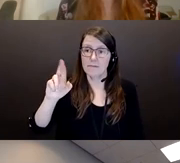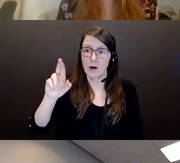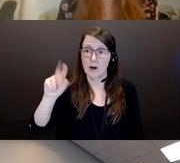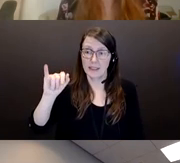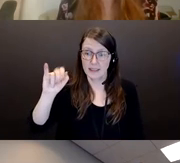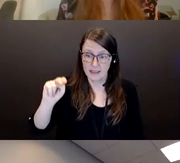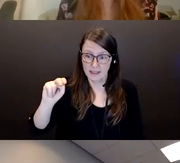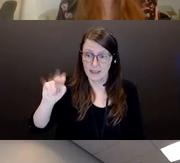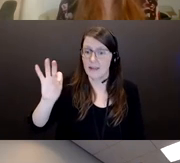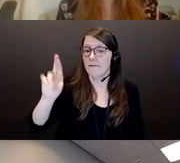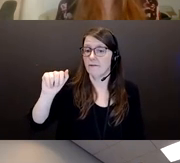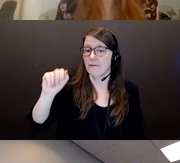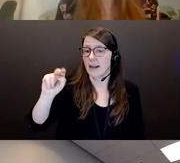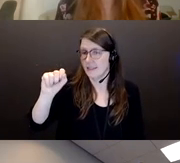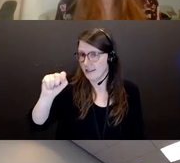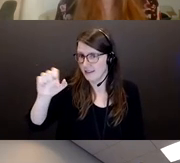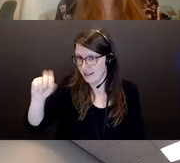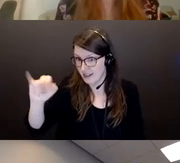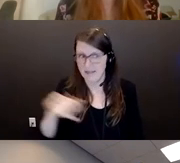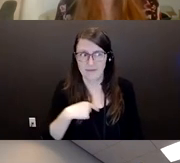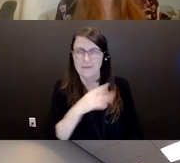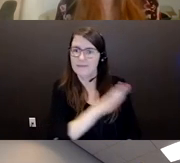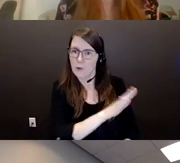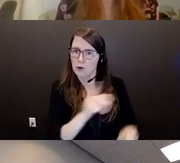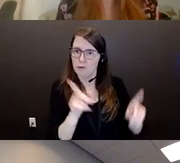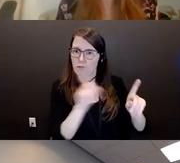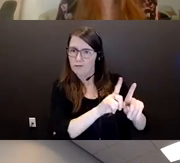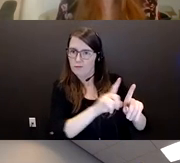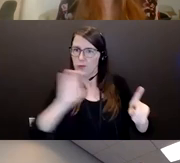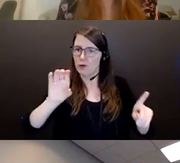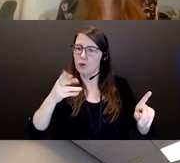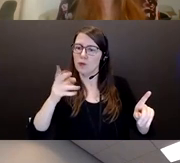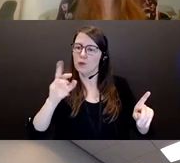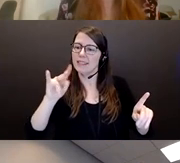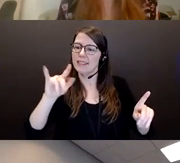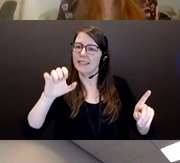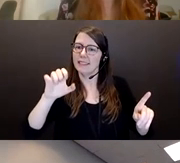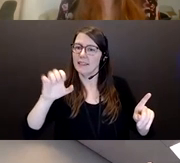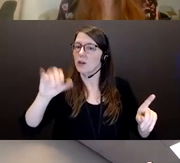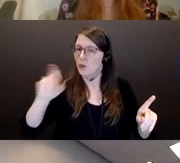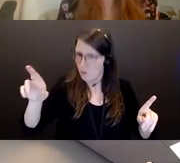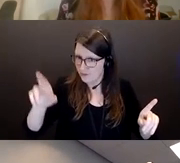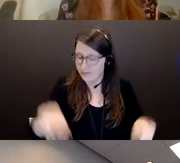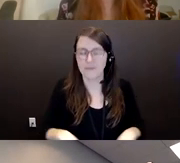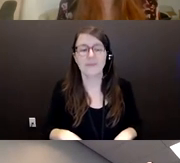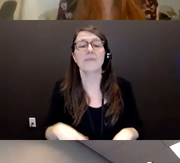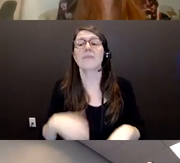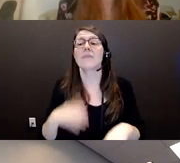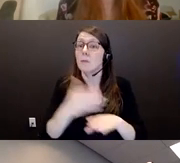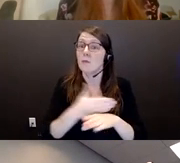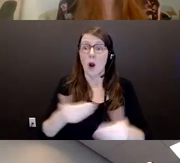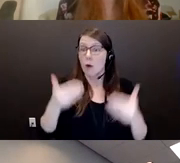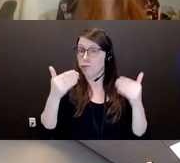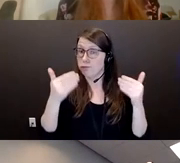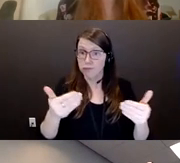before we get going. All attendees will be muted during the webinar just to give time for people